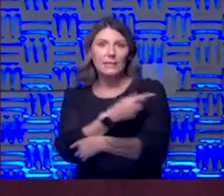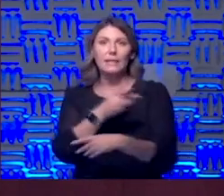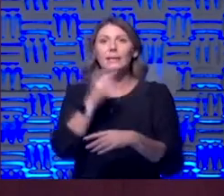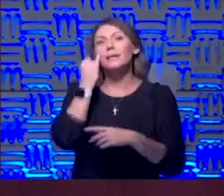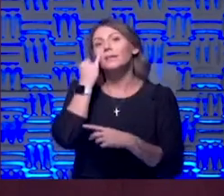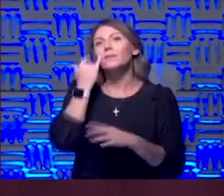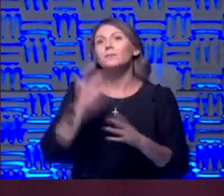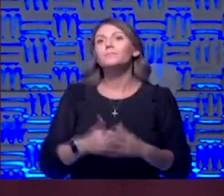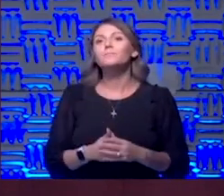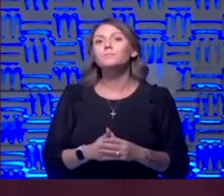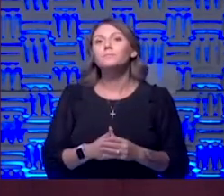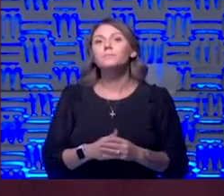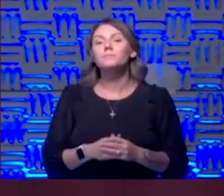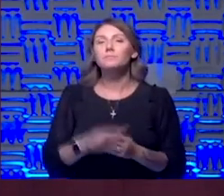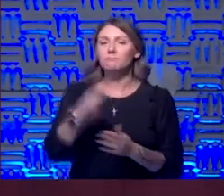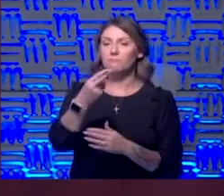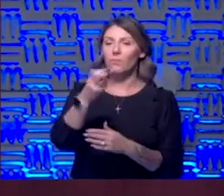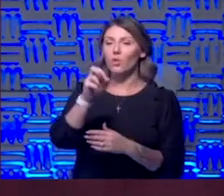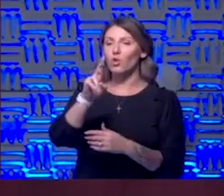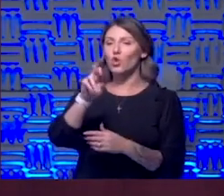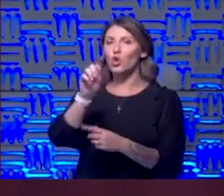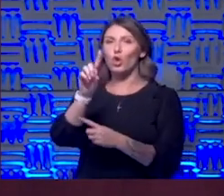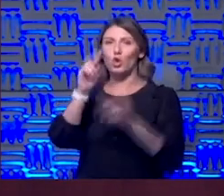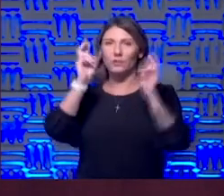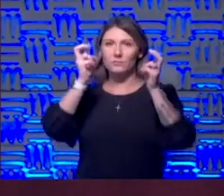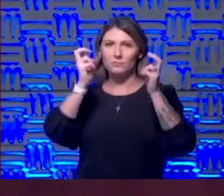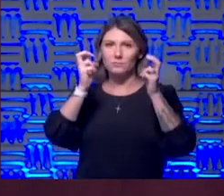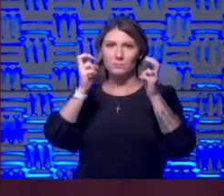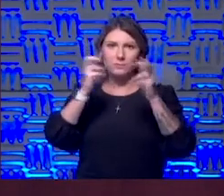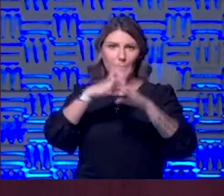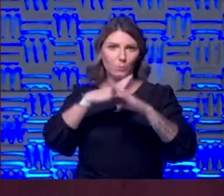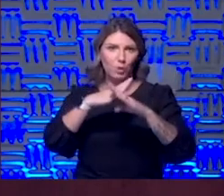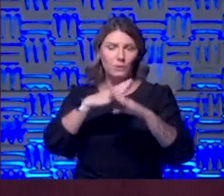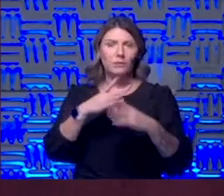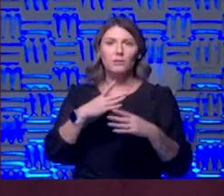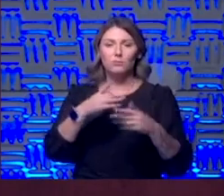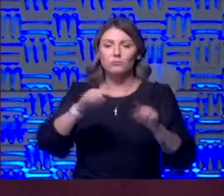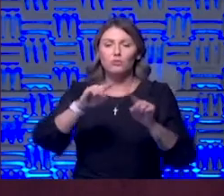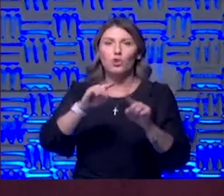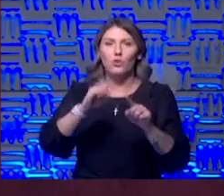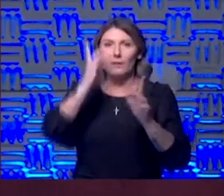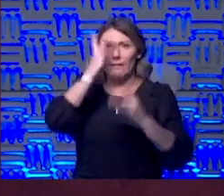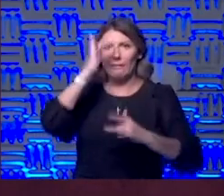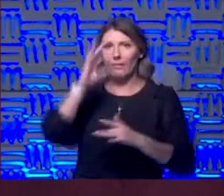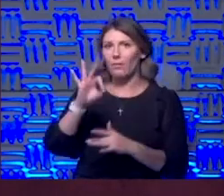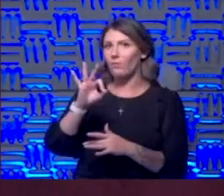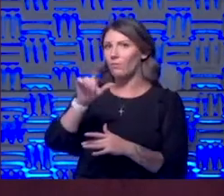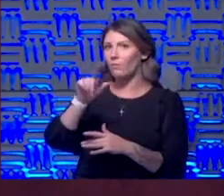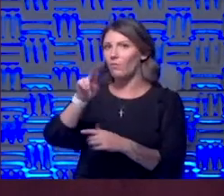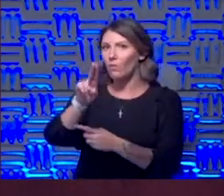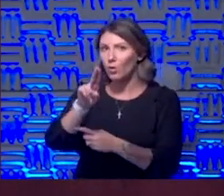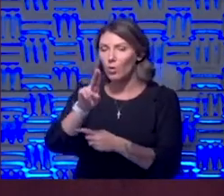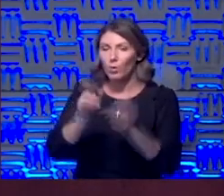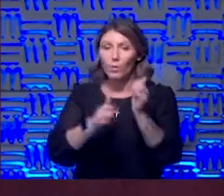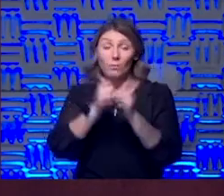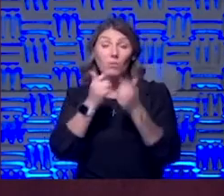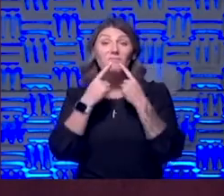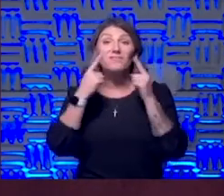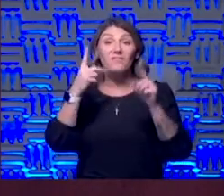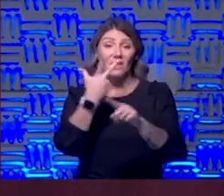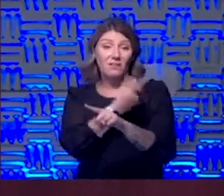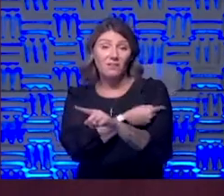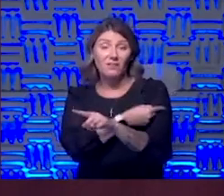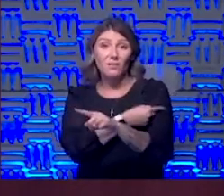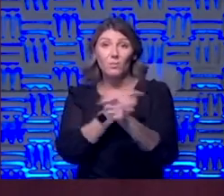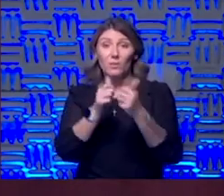herd immunity with vaccine right in the flu season the most effective actually vaccinations is with